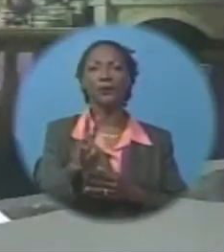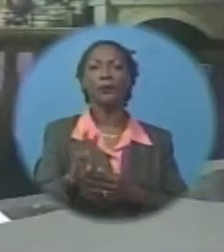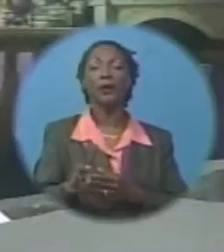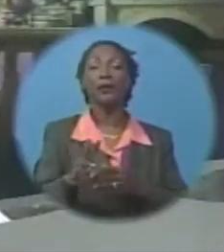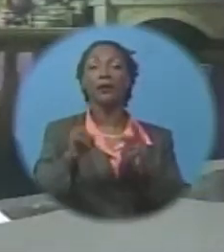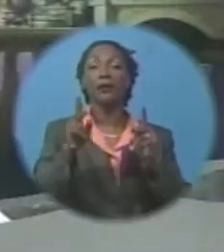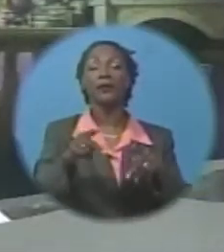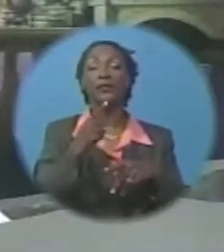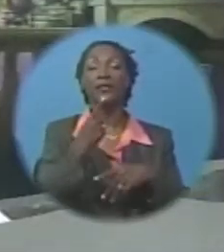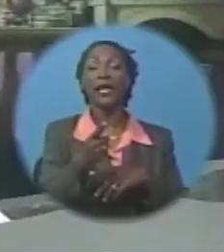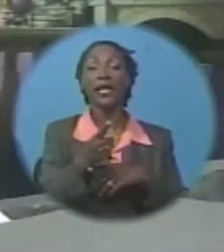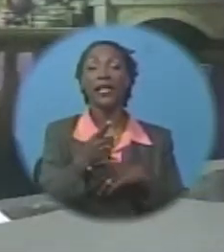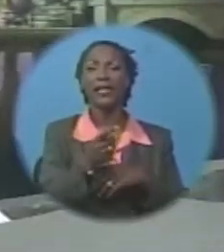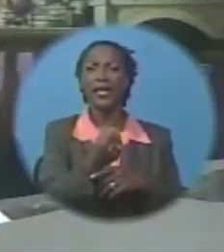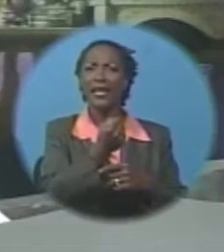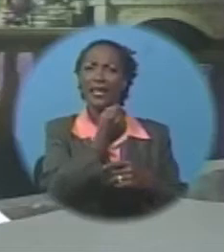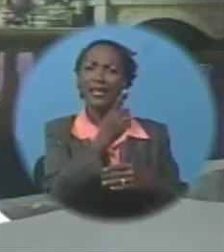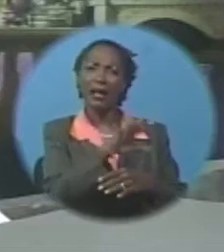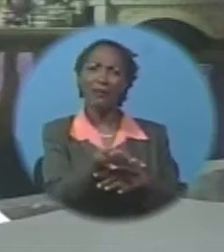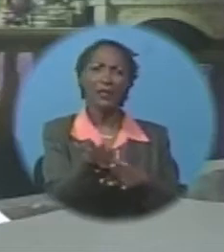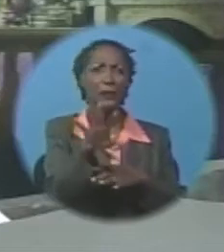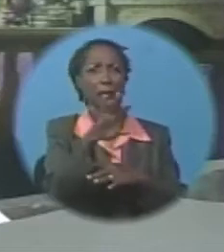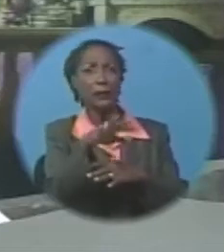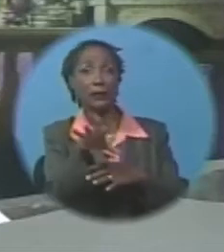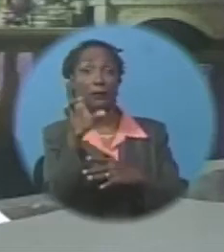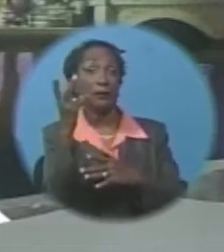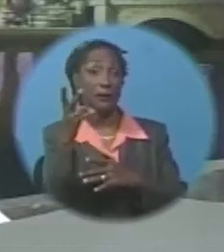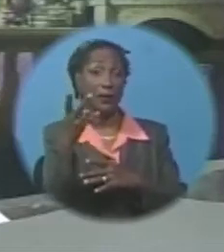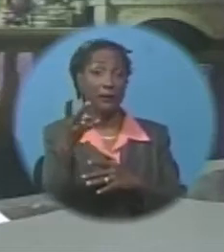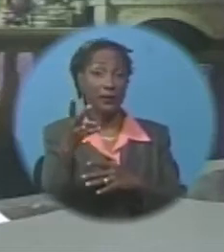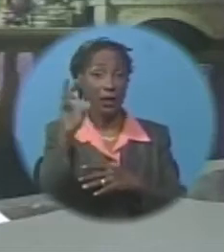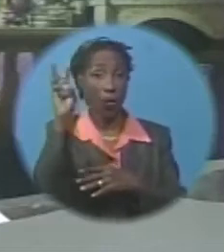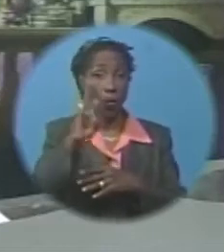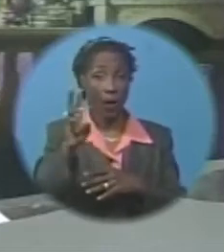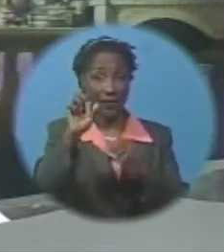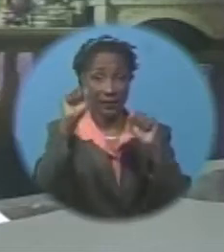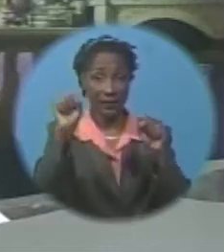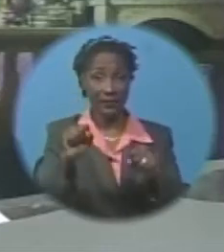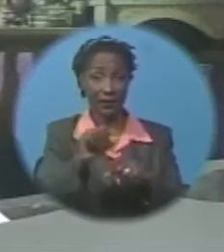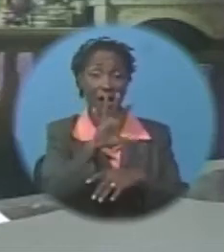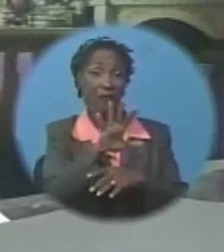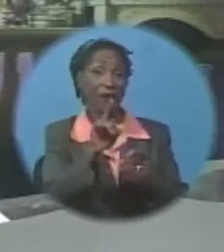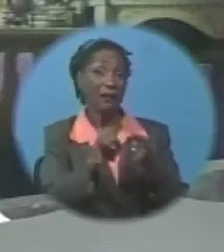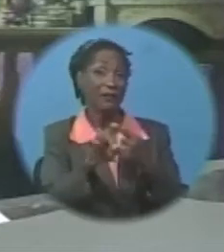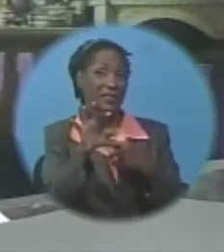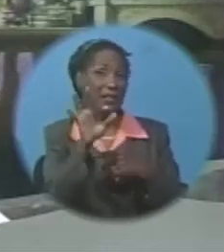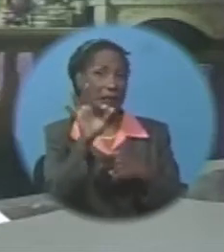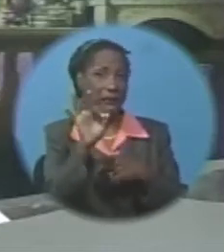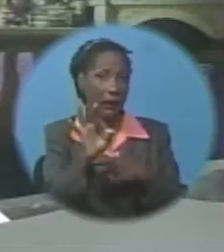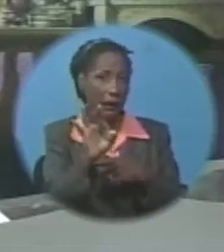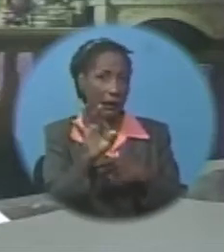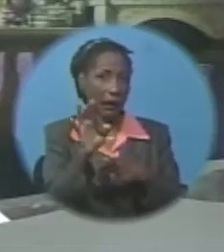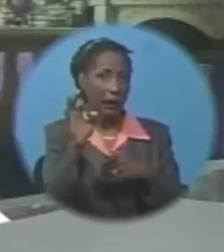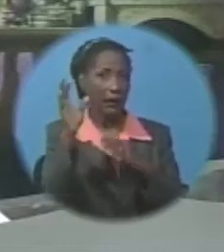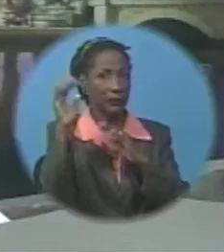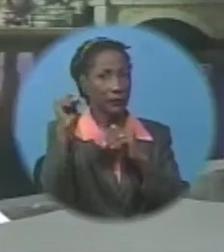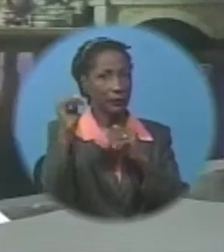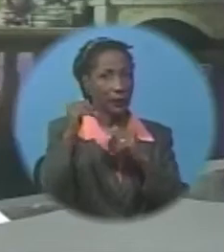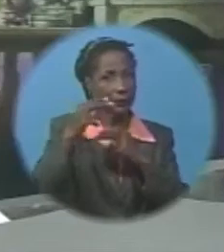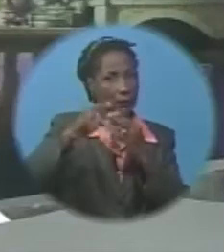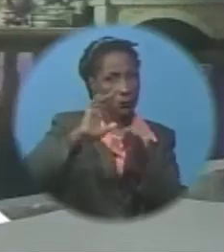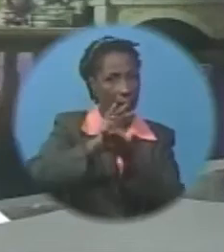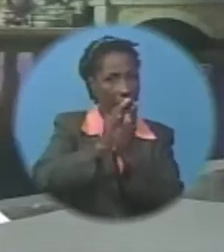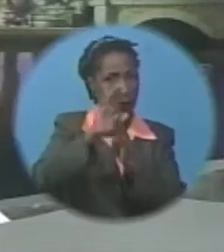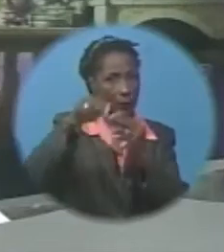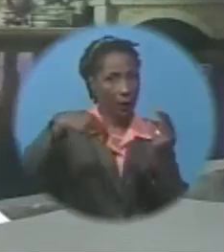Climatologists are predicting 11 to 17 named weather systems, of which 5 to 9 are expected to become hurricanes. Out